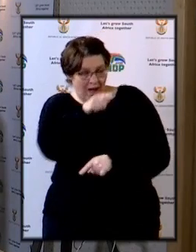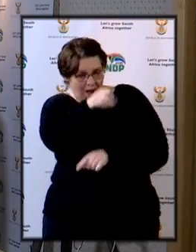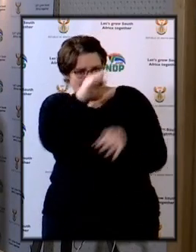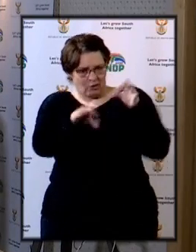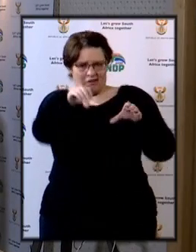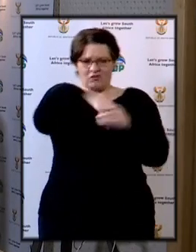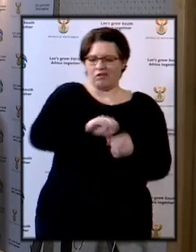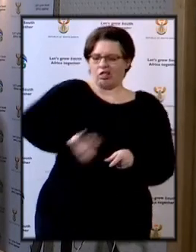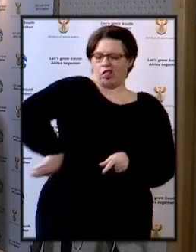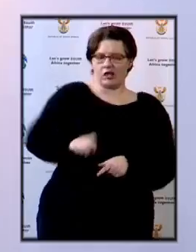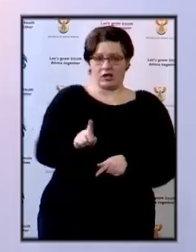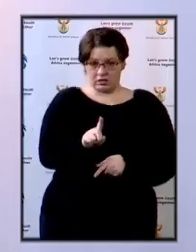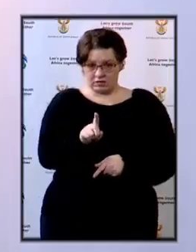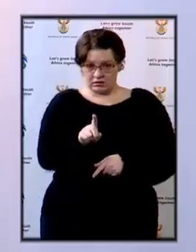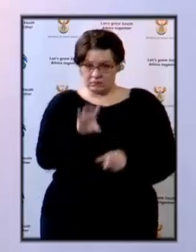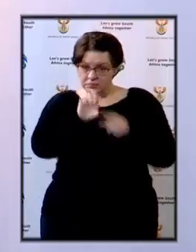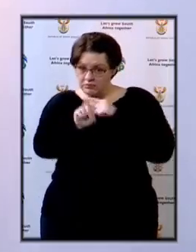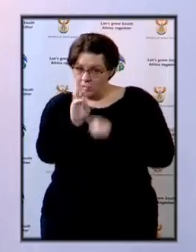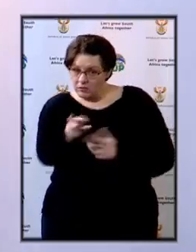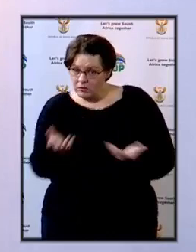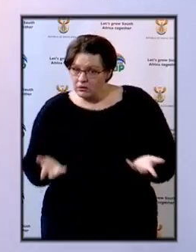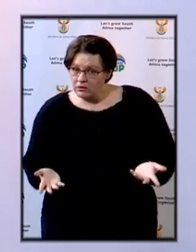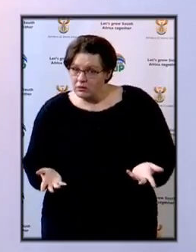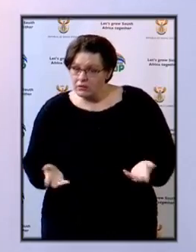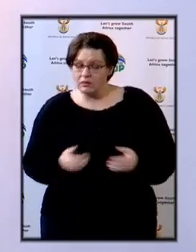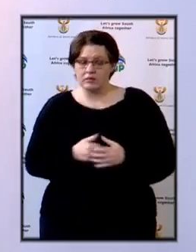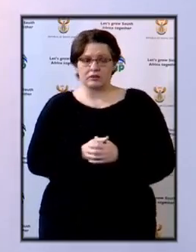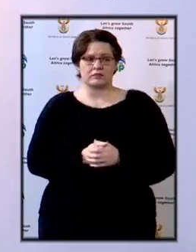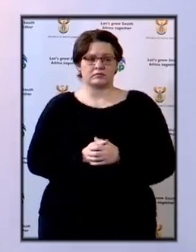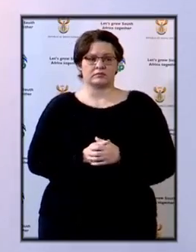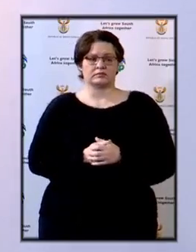That's one question for now. That's one question for now.